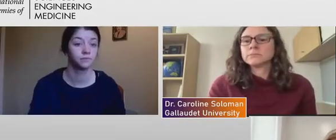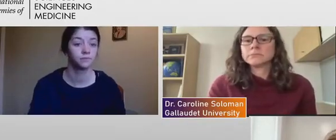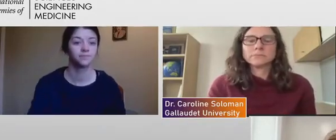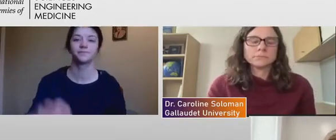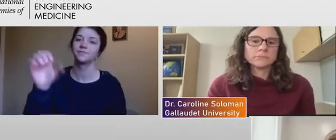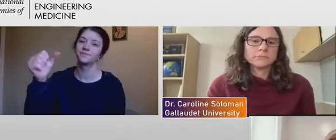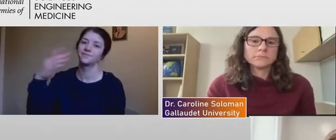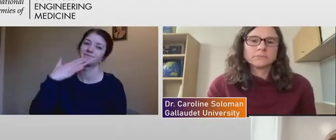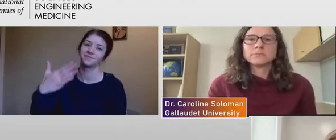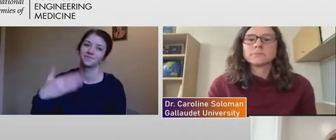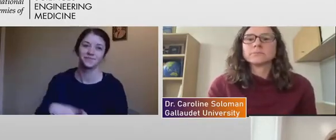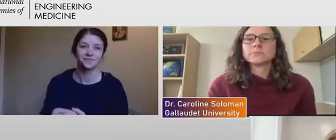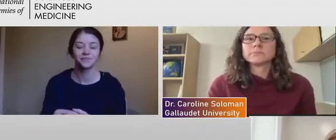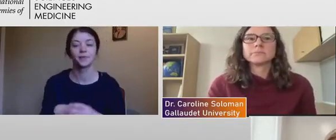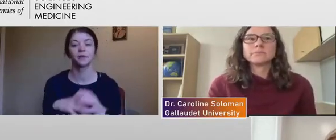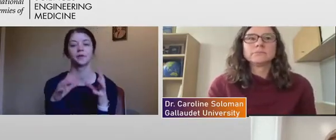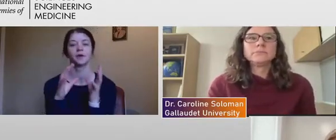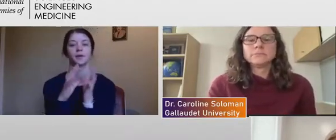thank you. Um,